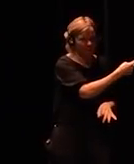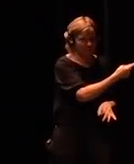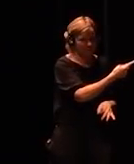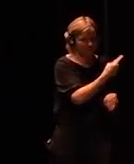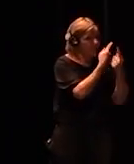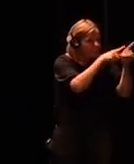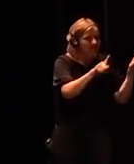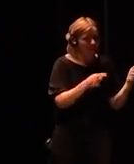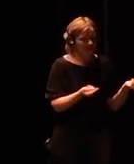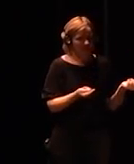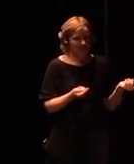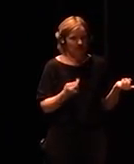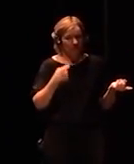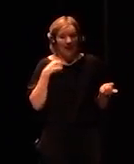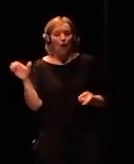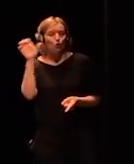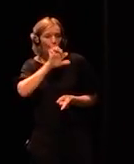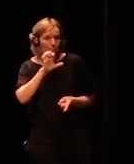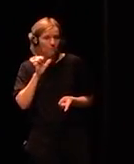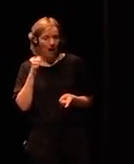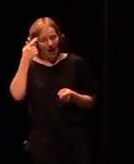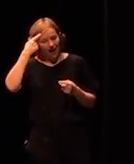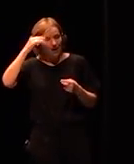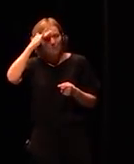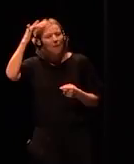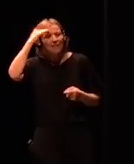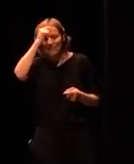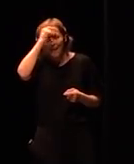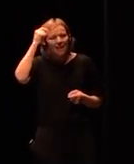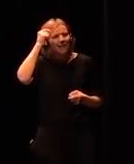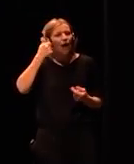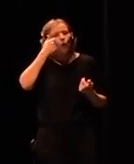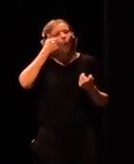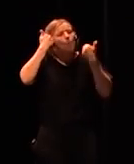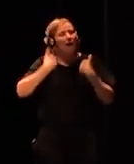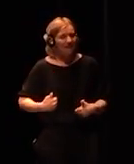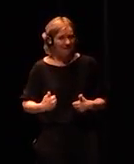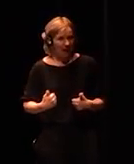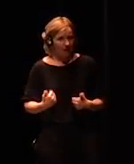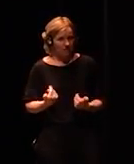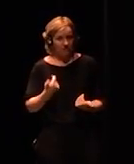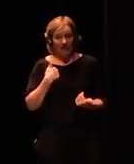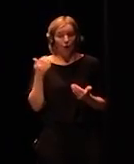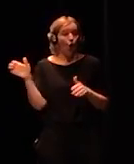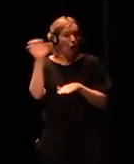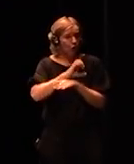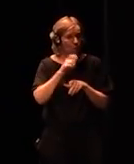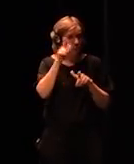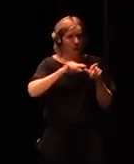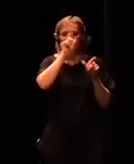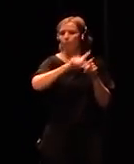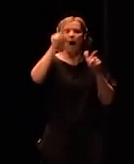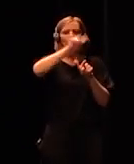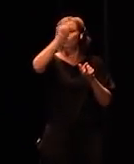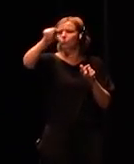all of you, I think if I go around all over Europe asking that question, everybody wants to be human. If I ask the